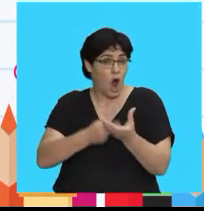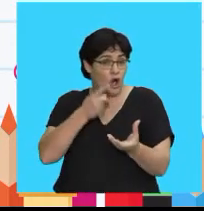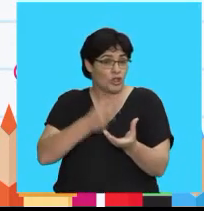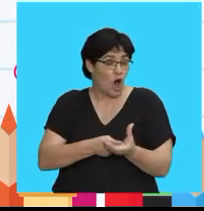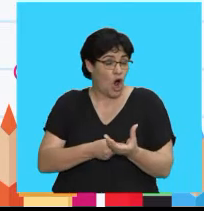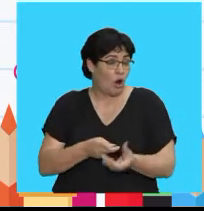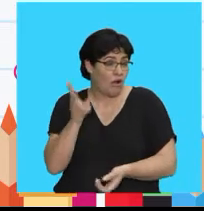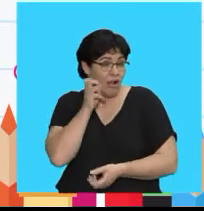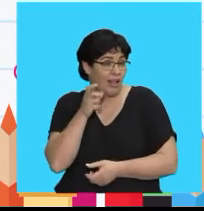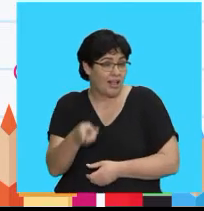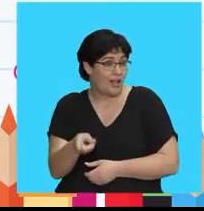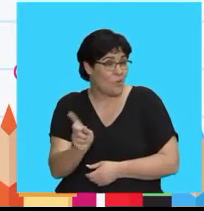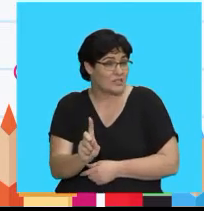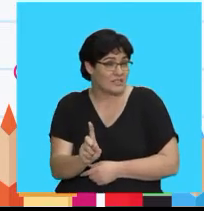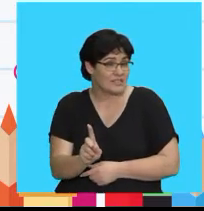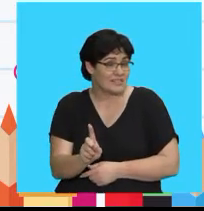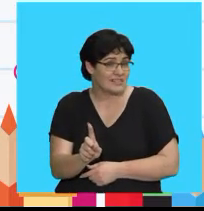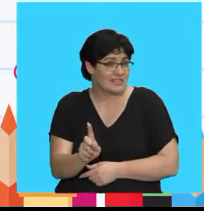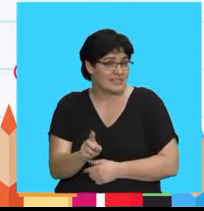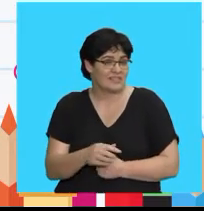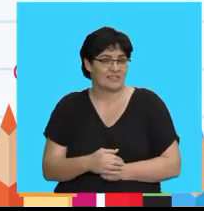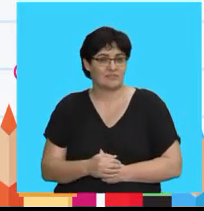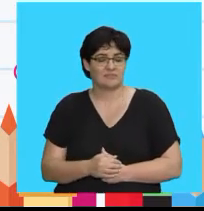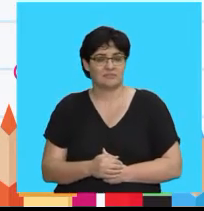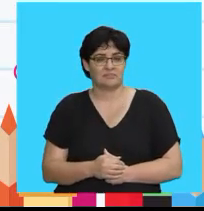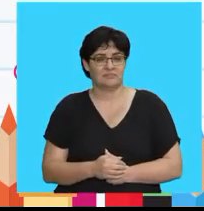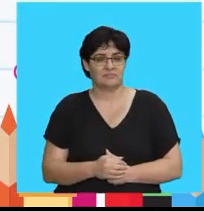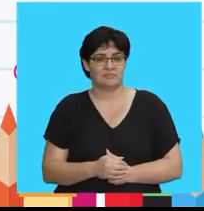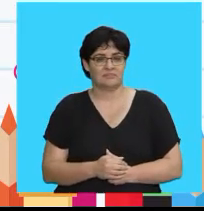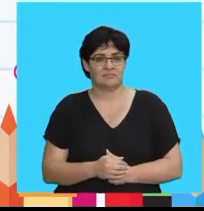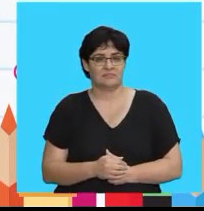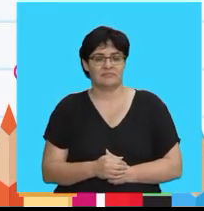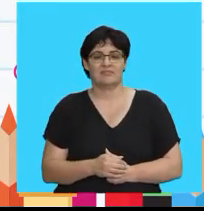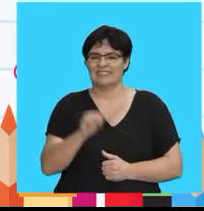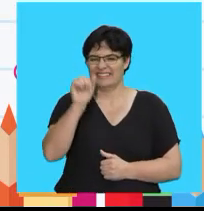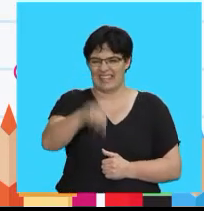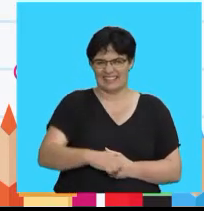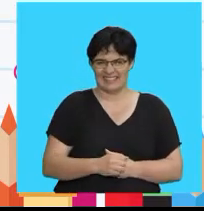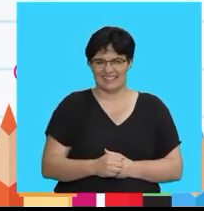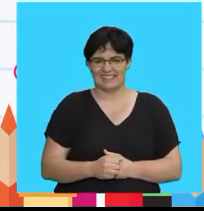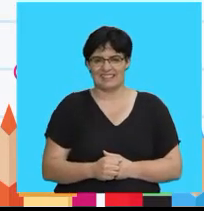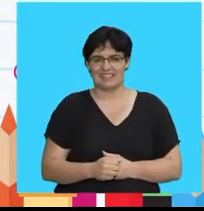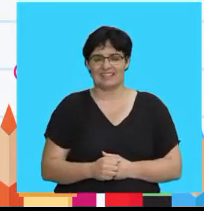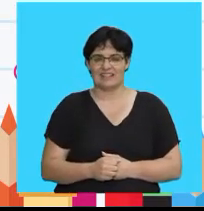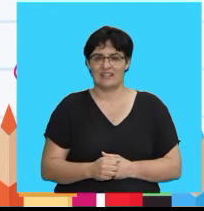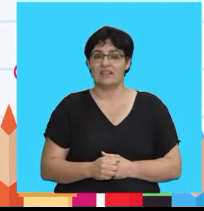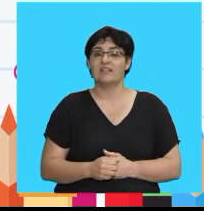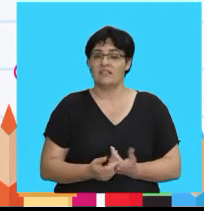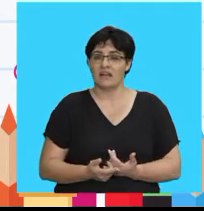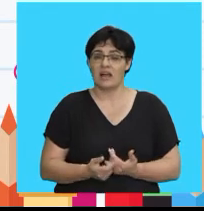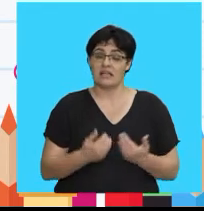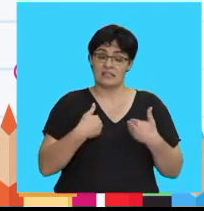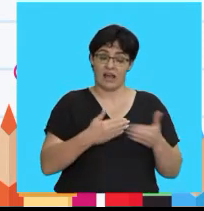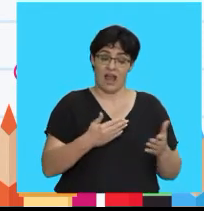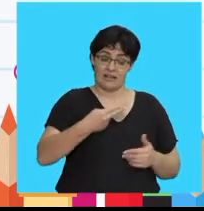Hot dog starts with H And ends in G Now